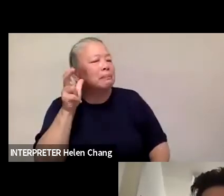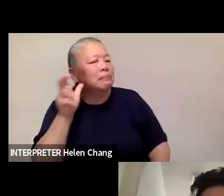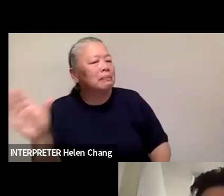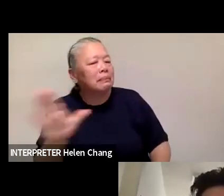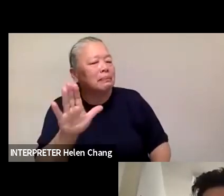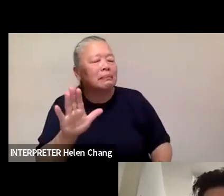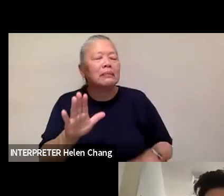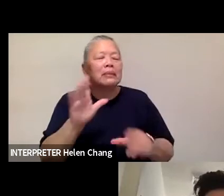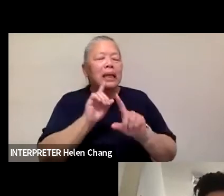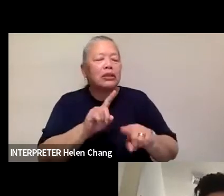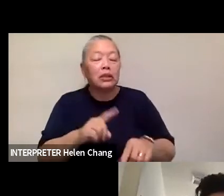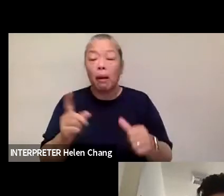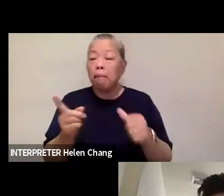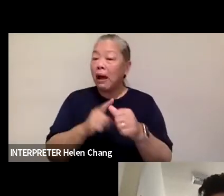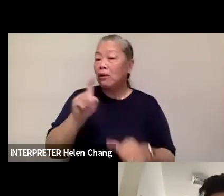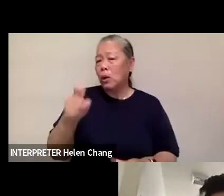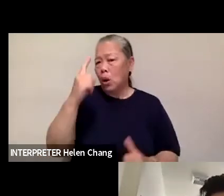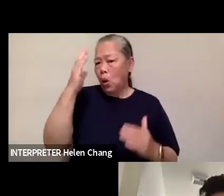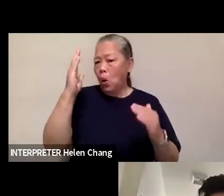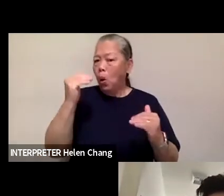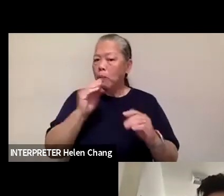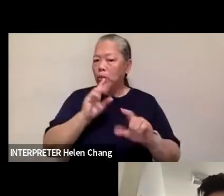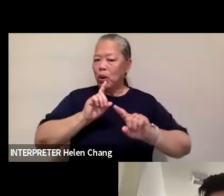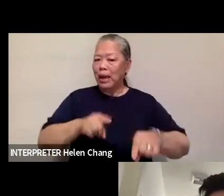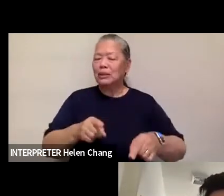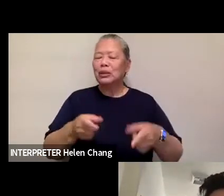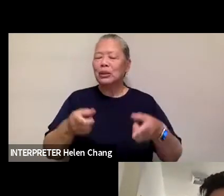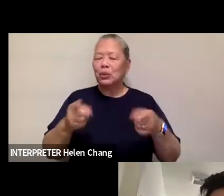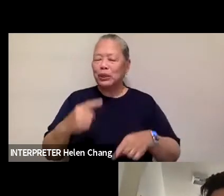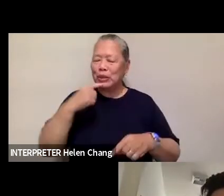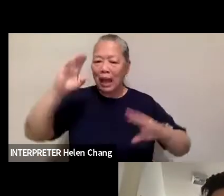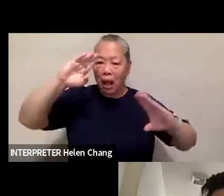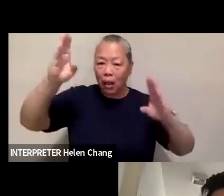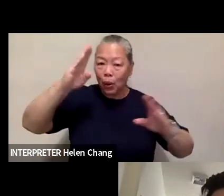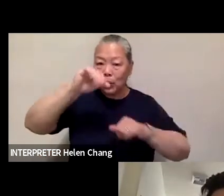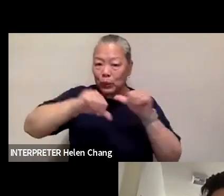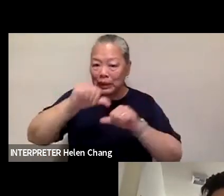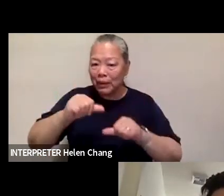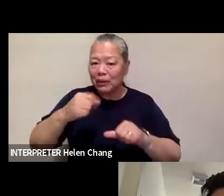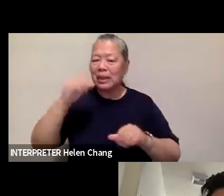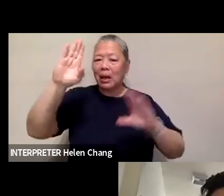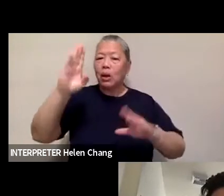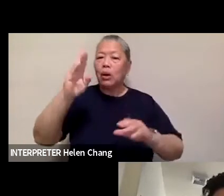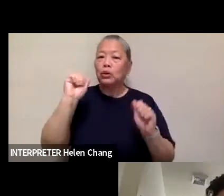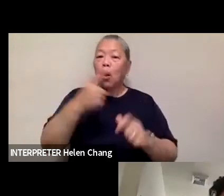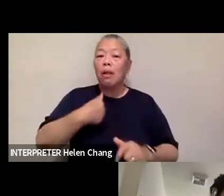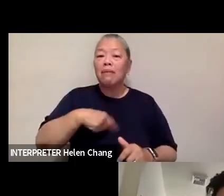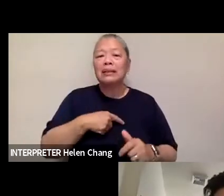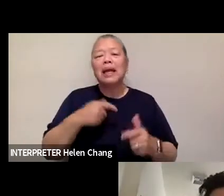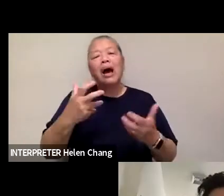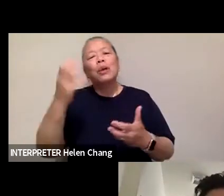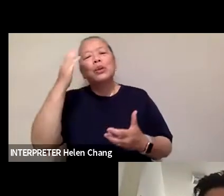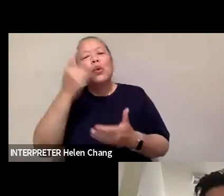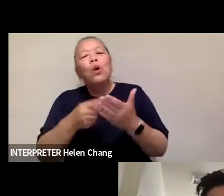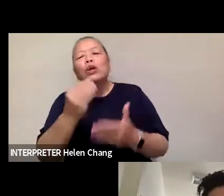My first question for all of you, I hope you'll answer as you say hello to each other and to us tonight, is I really want to know what you ate today.